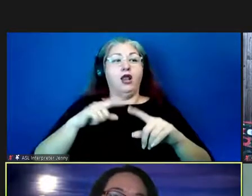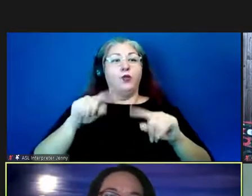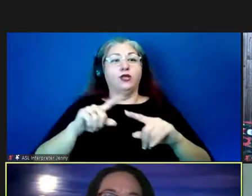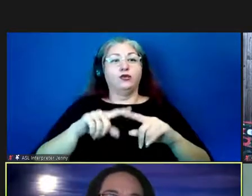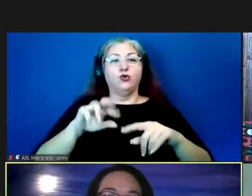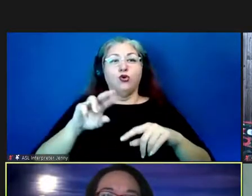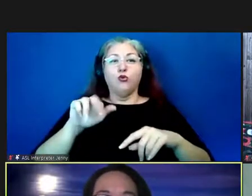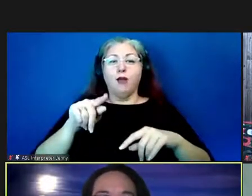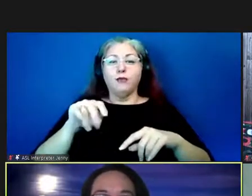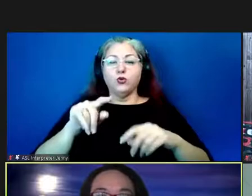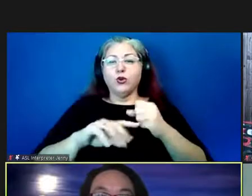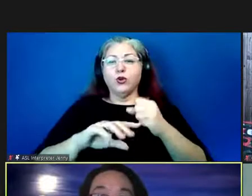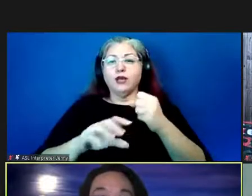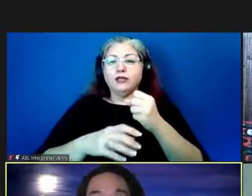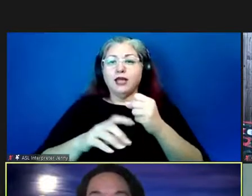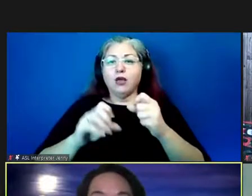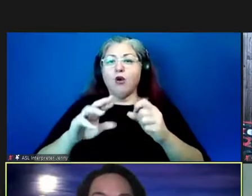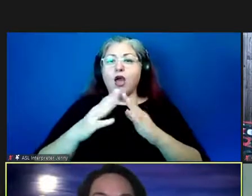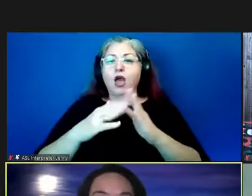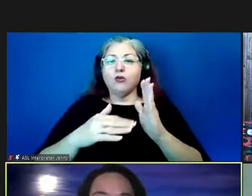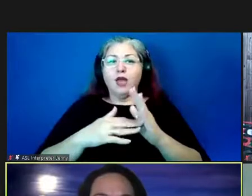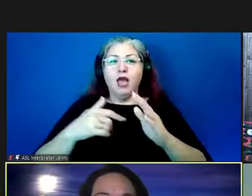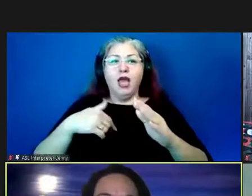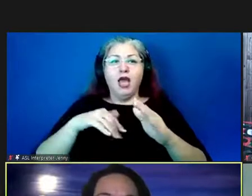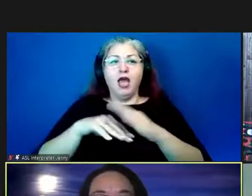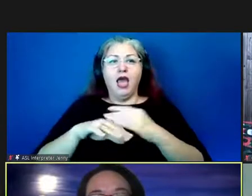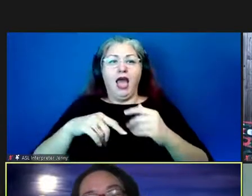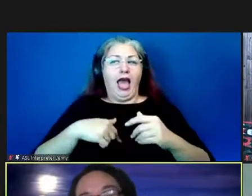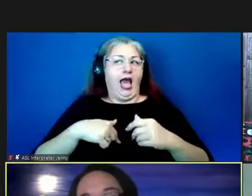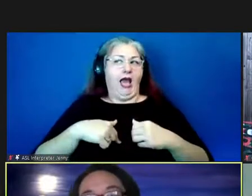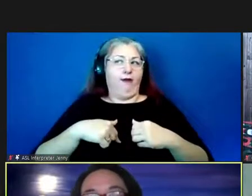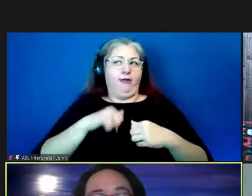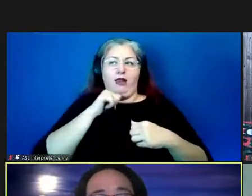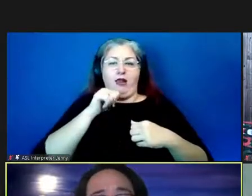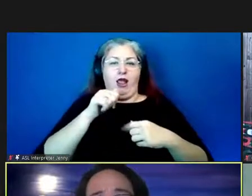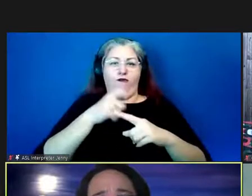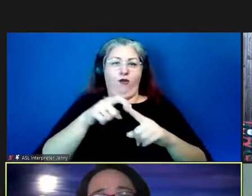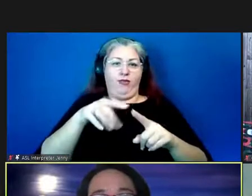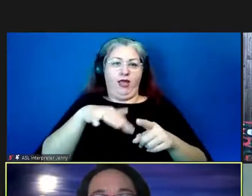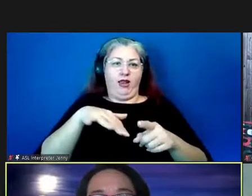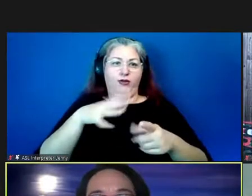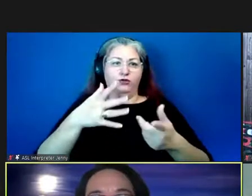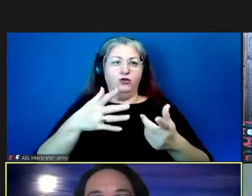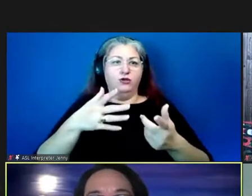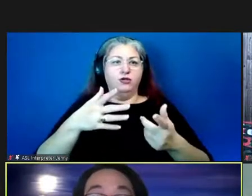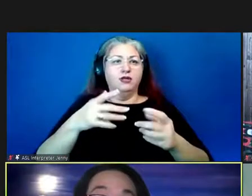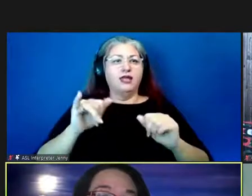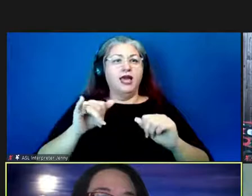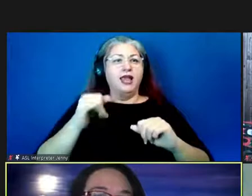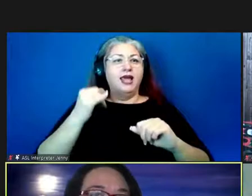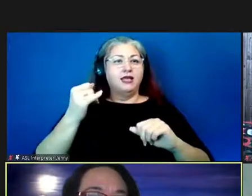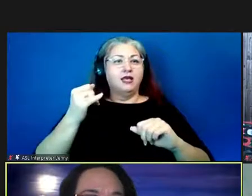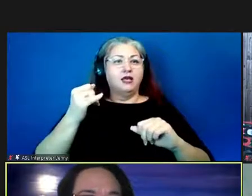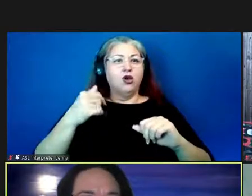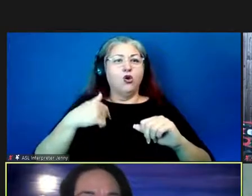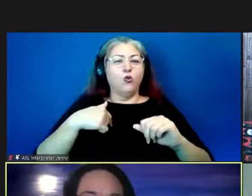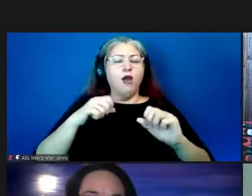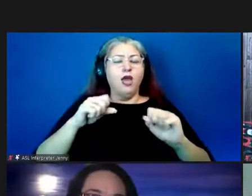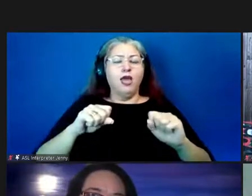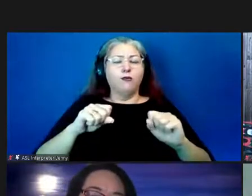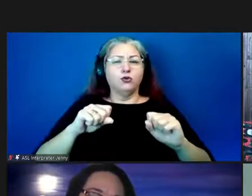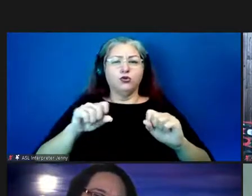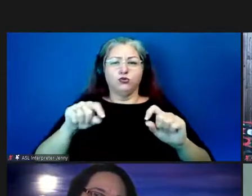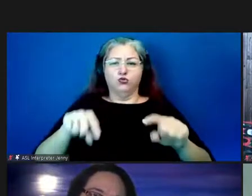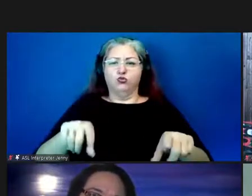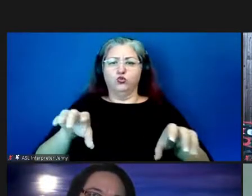rapanui or tahiti or aotearoa where i'm not the person from there so just to say like we can also do this work